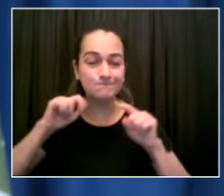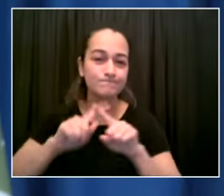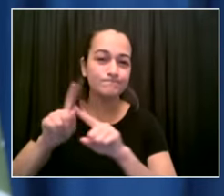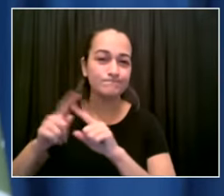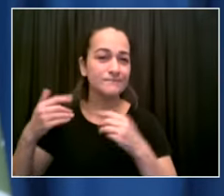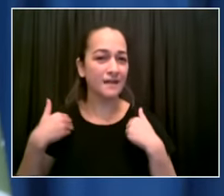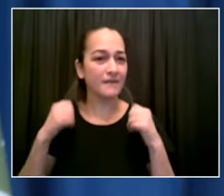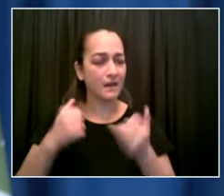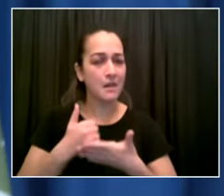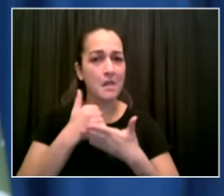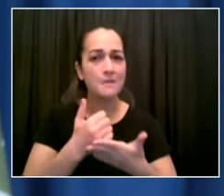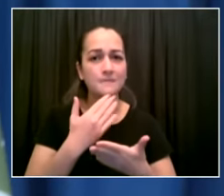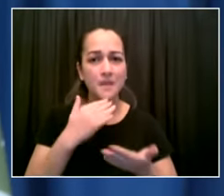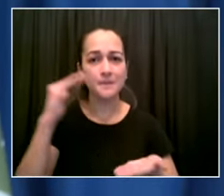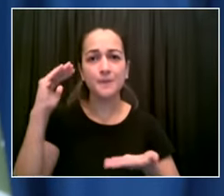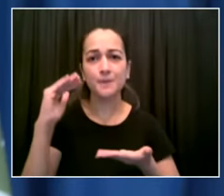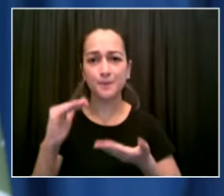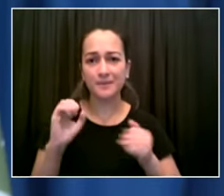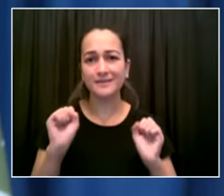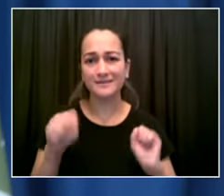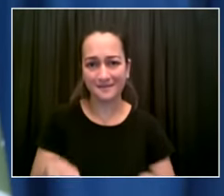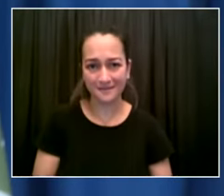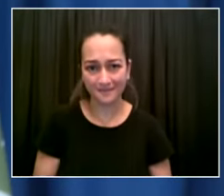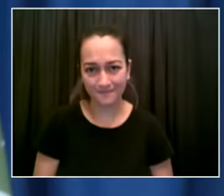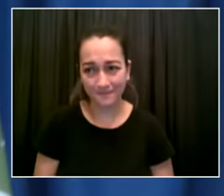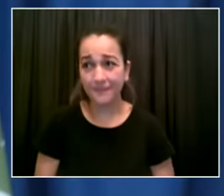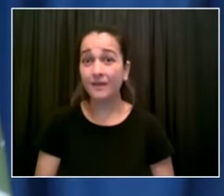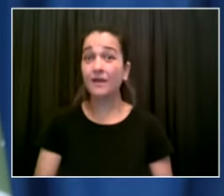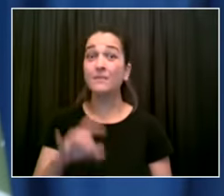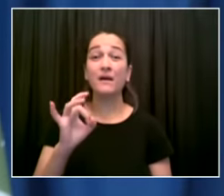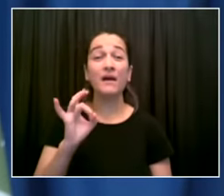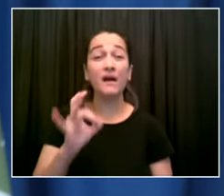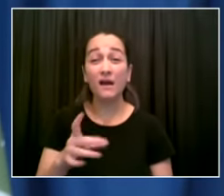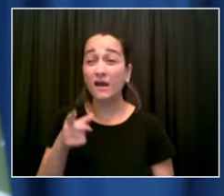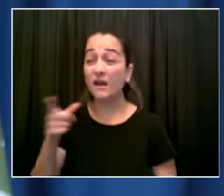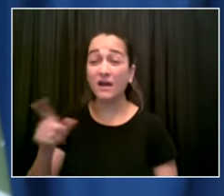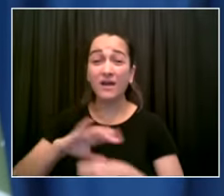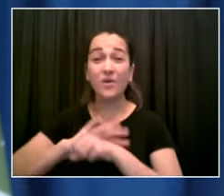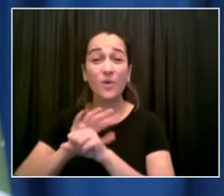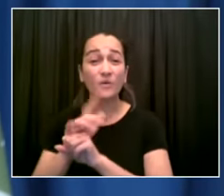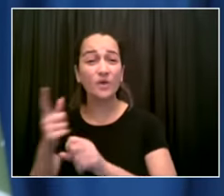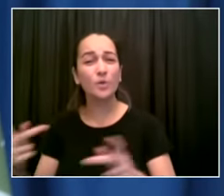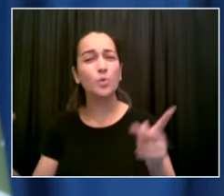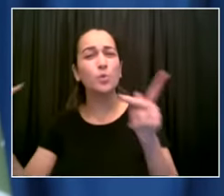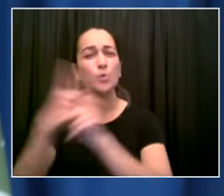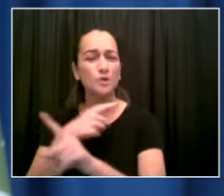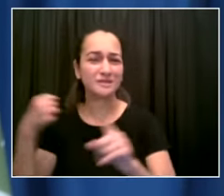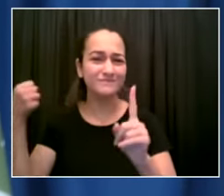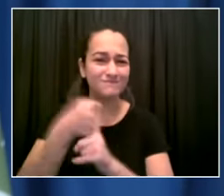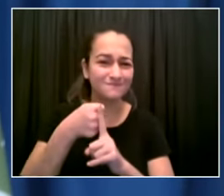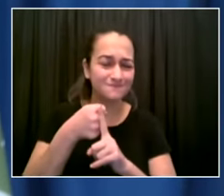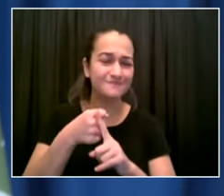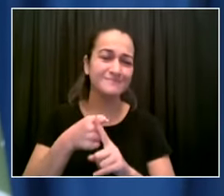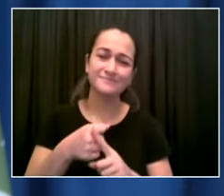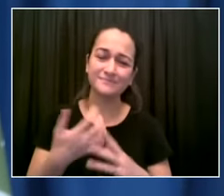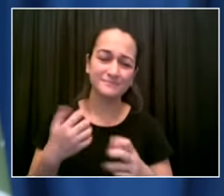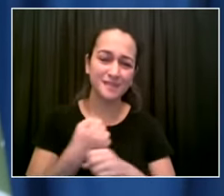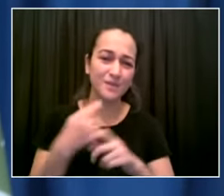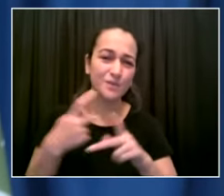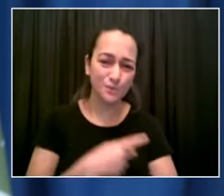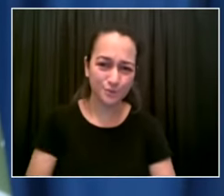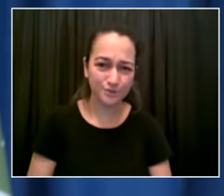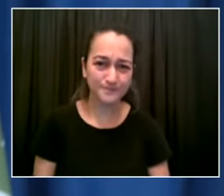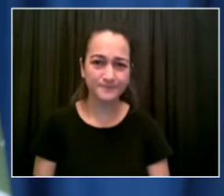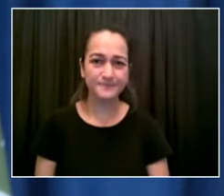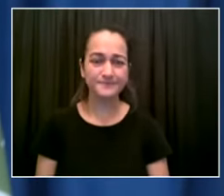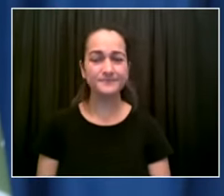tweeted this out the other day the most recognizable voice talking about underlying conditions is a comedian who has a